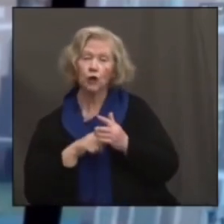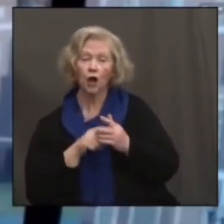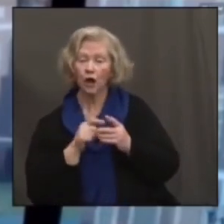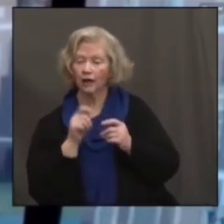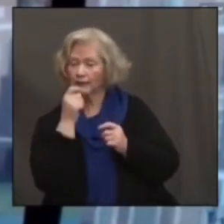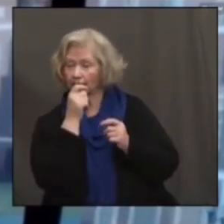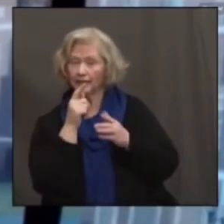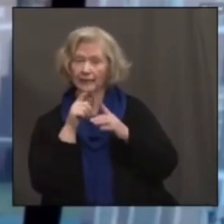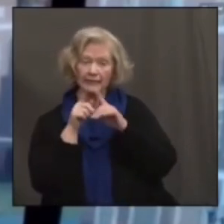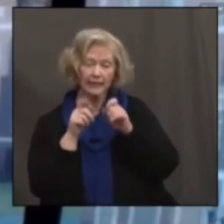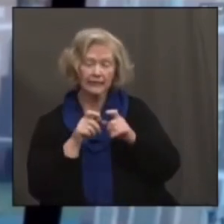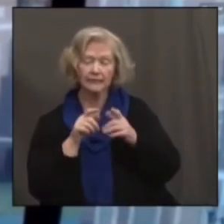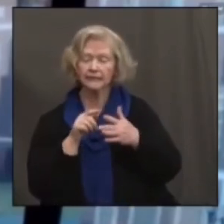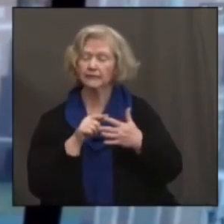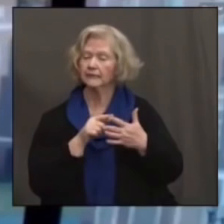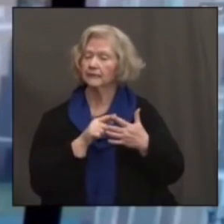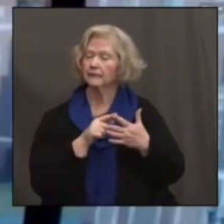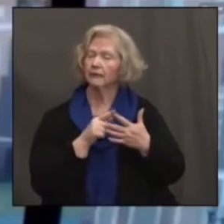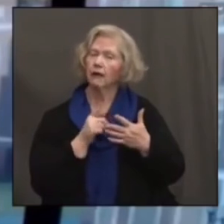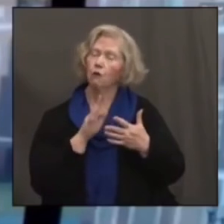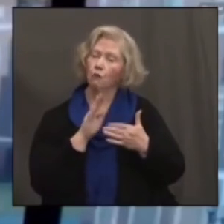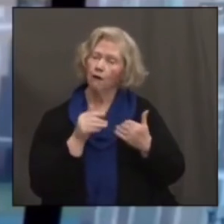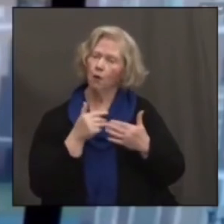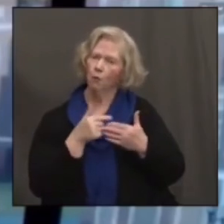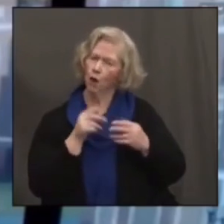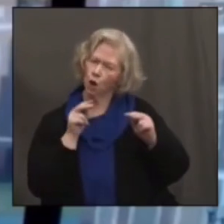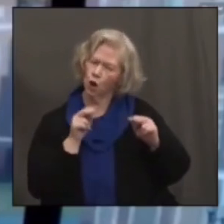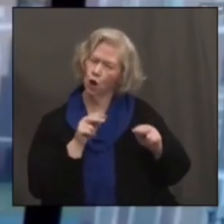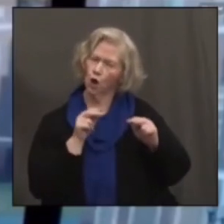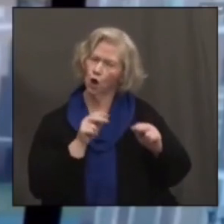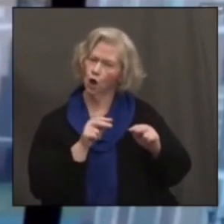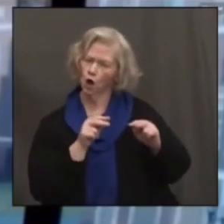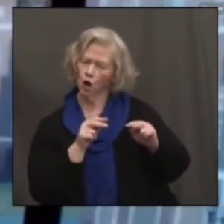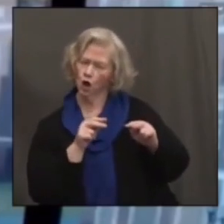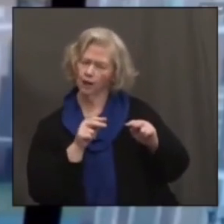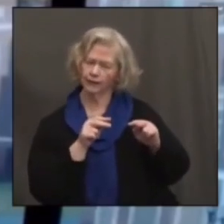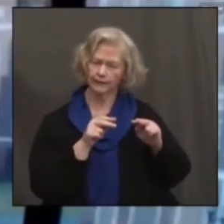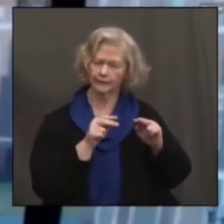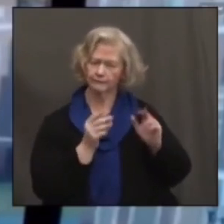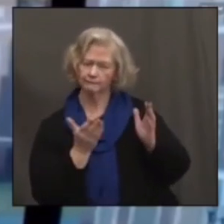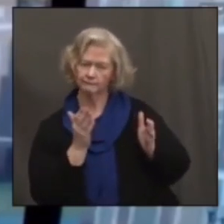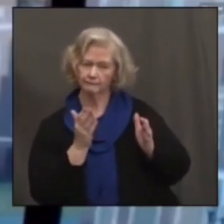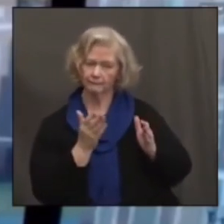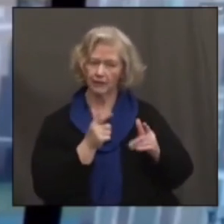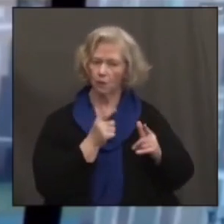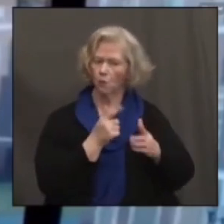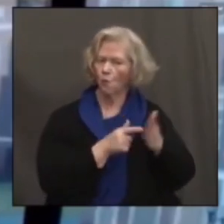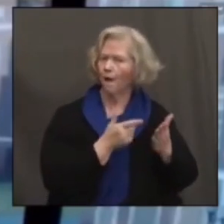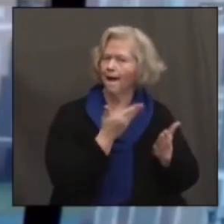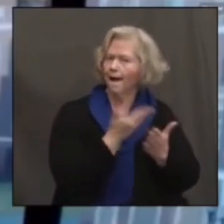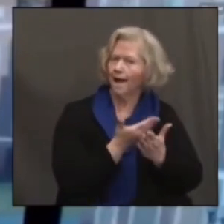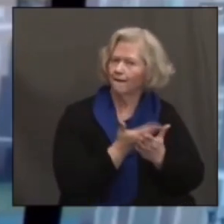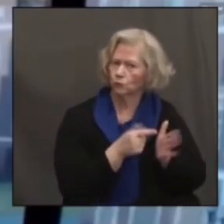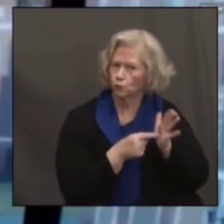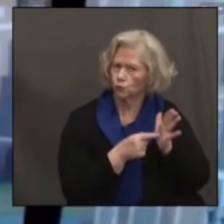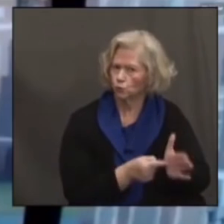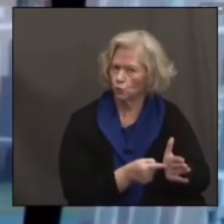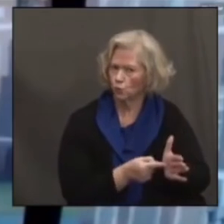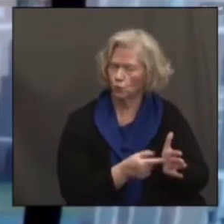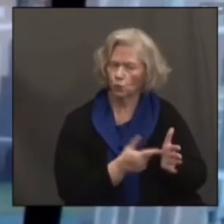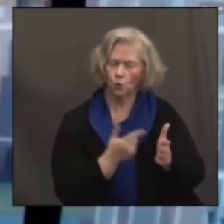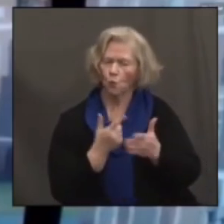have really been relied on that close calibration of evidence and triggers and